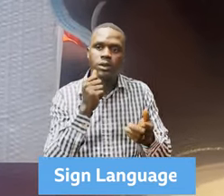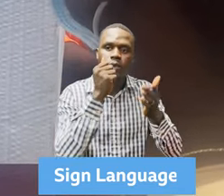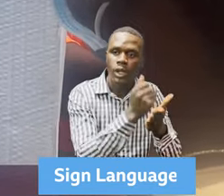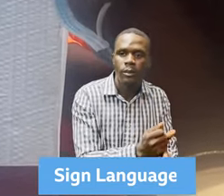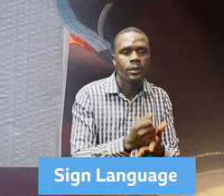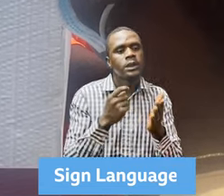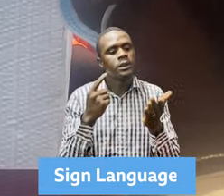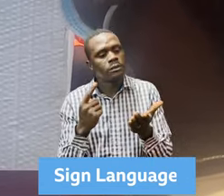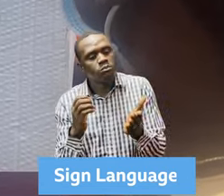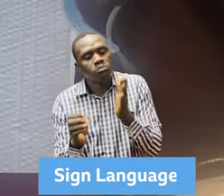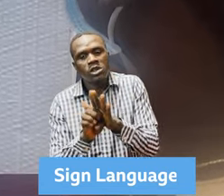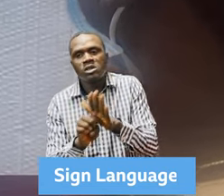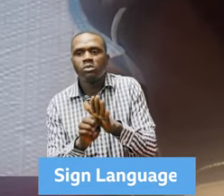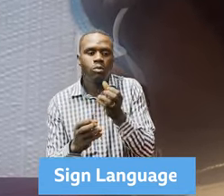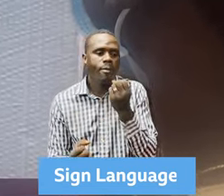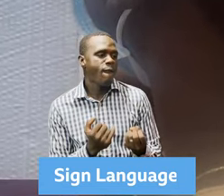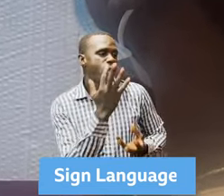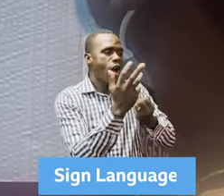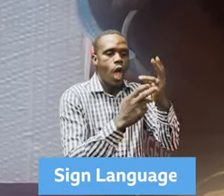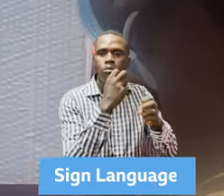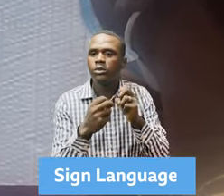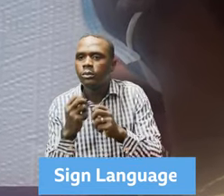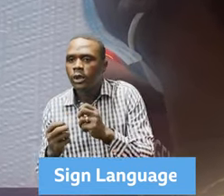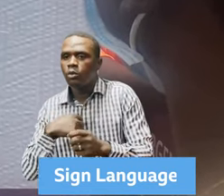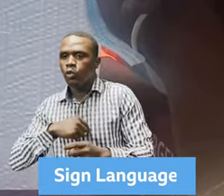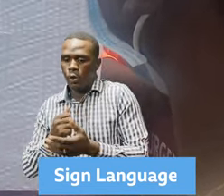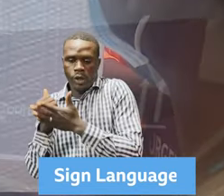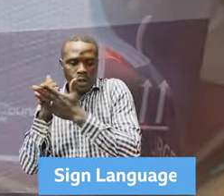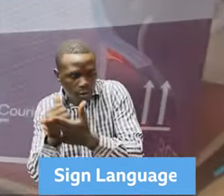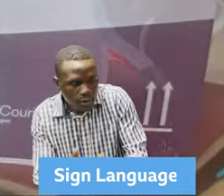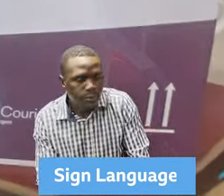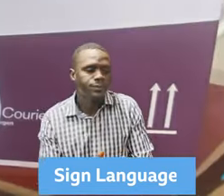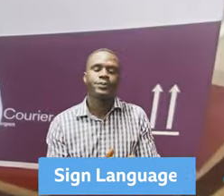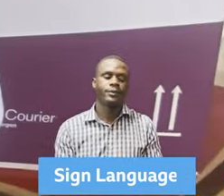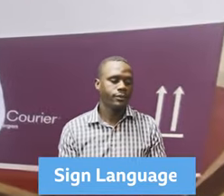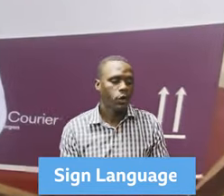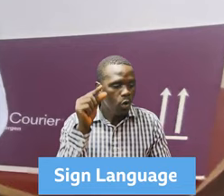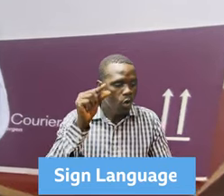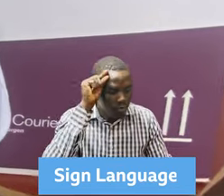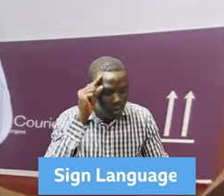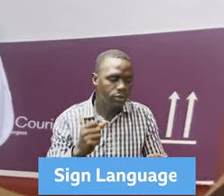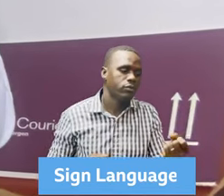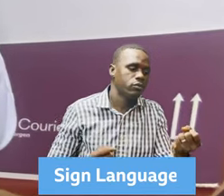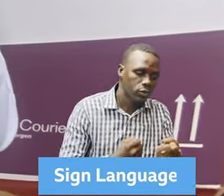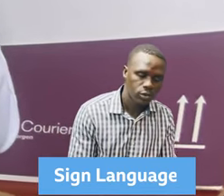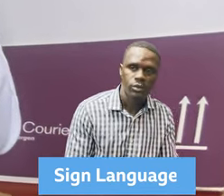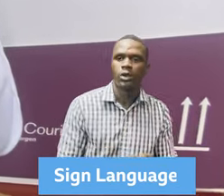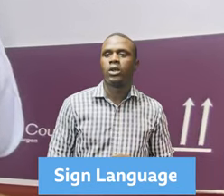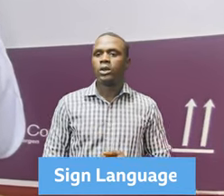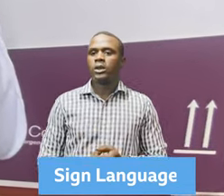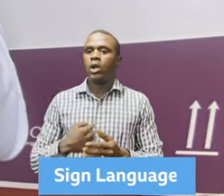casualty disaster. We were able to bring 6.6 metric tons of medical